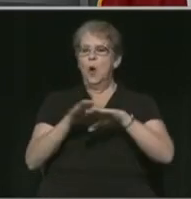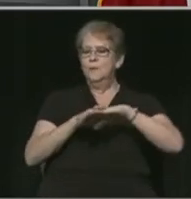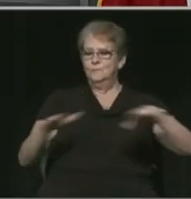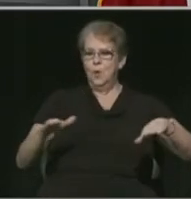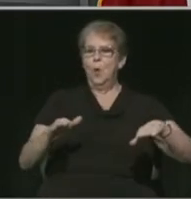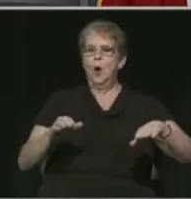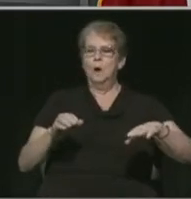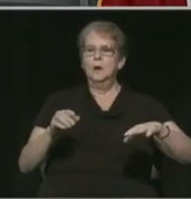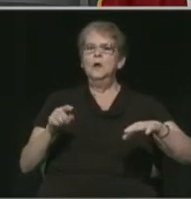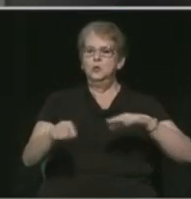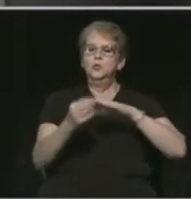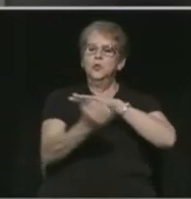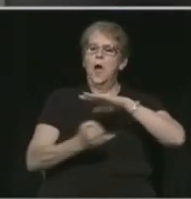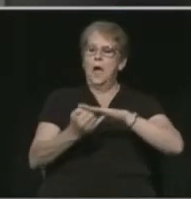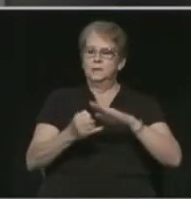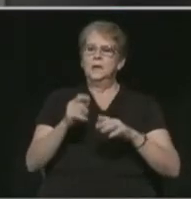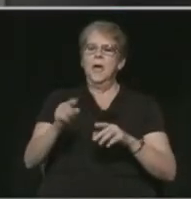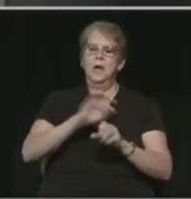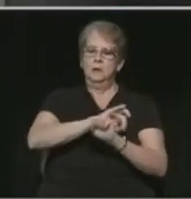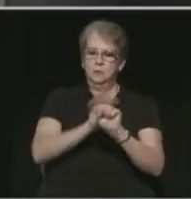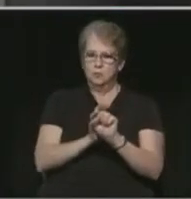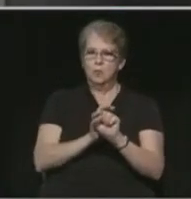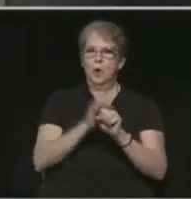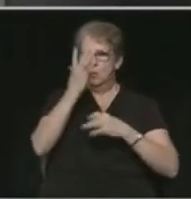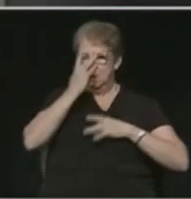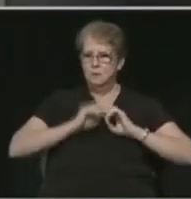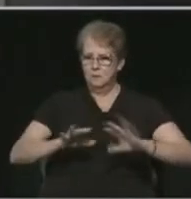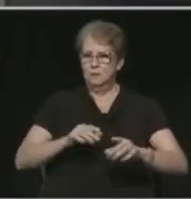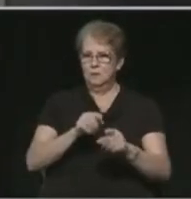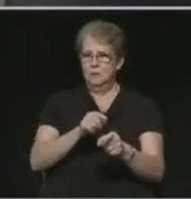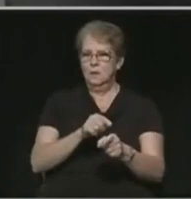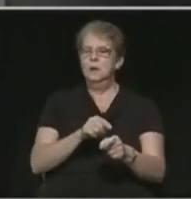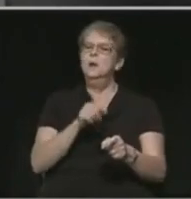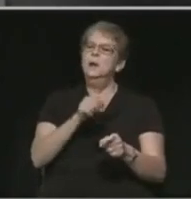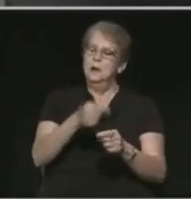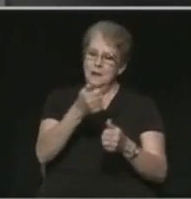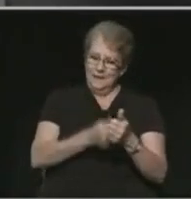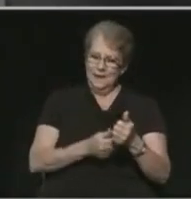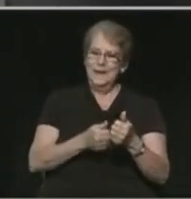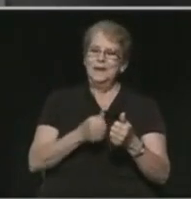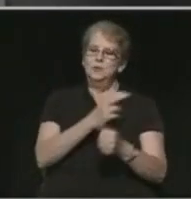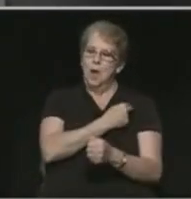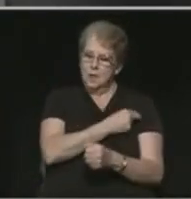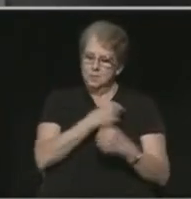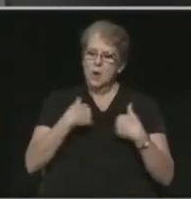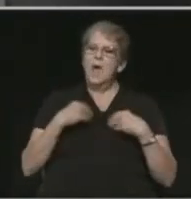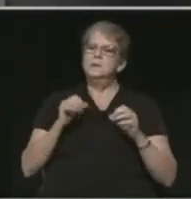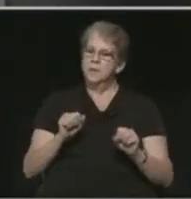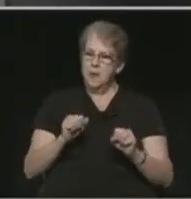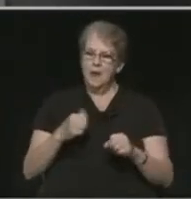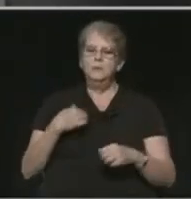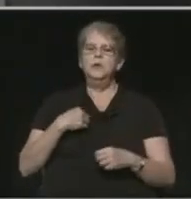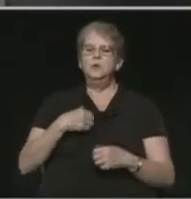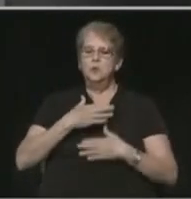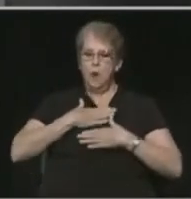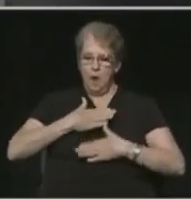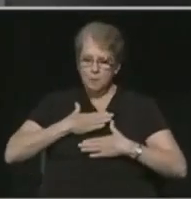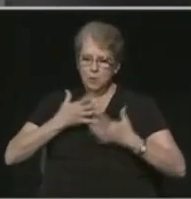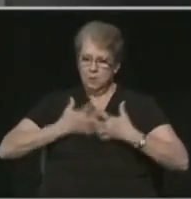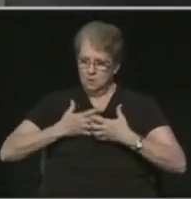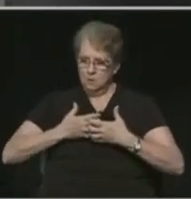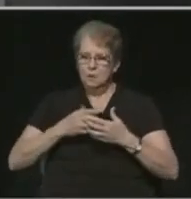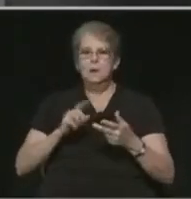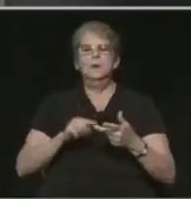isolated there on that one floor, and they're prepared for it. Each one of those hospital systems has the capacity. They do have ventilators. They do have